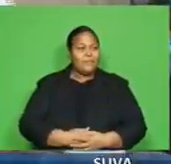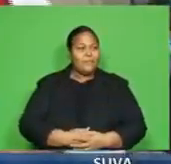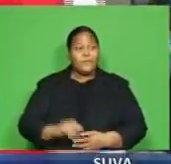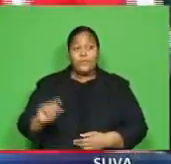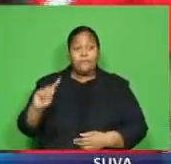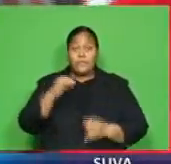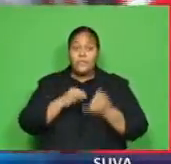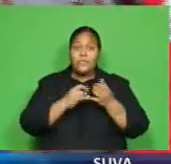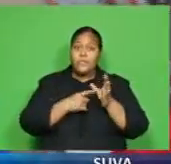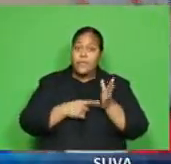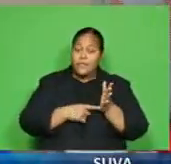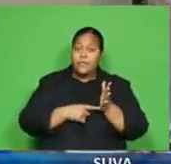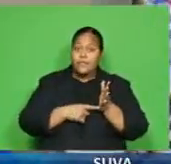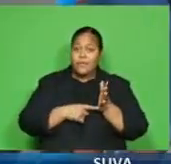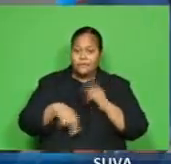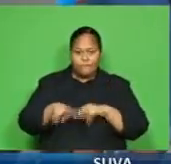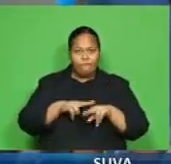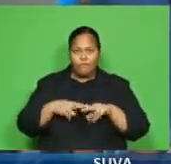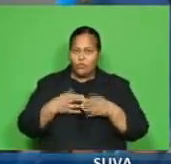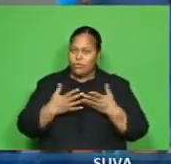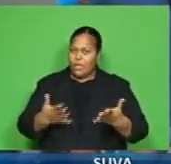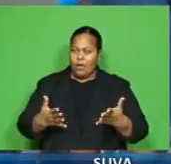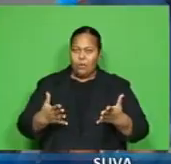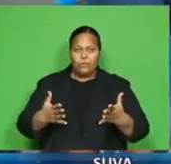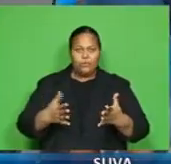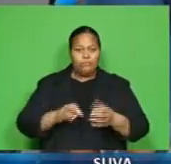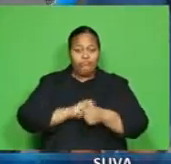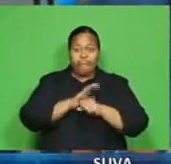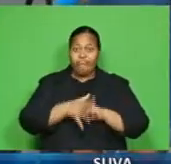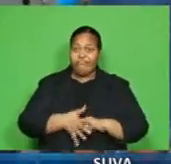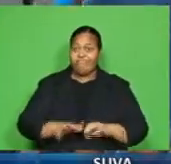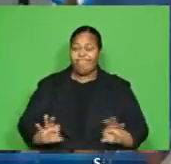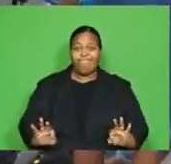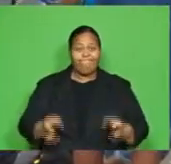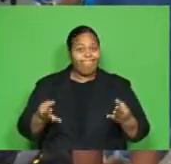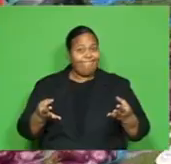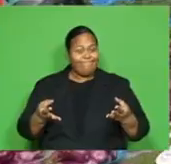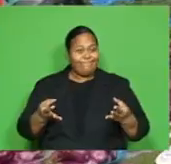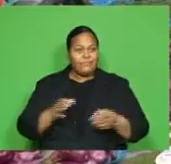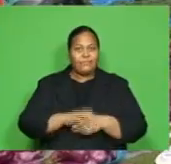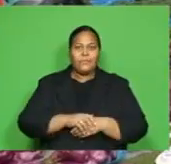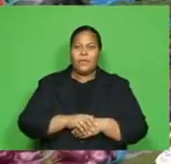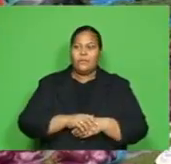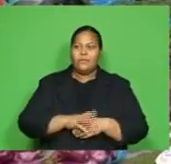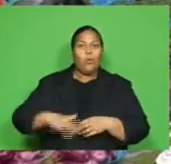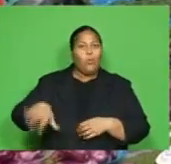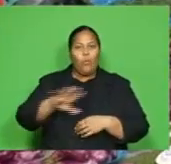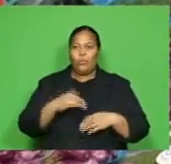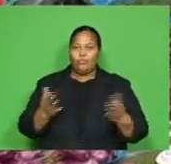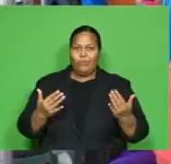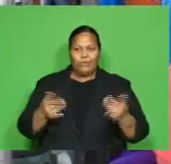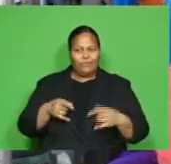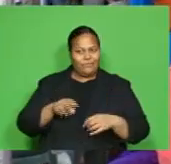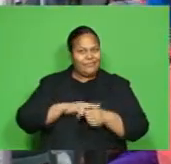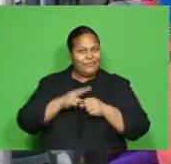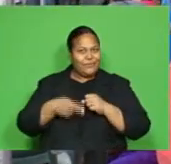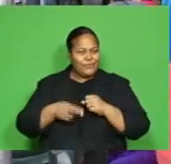first Saturday after Fiji is declared COVID-19 free, a news widely welcomed by Fijians.